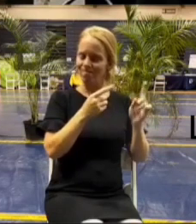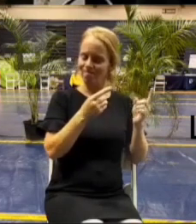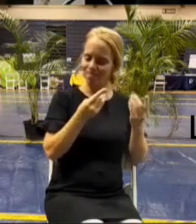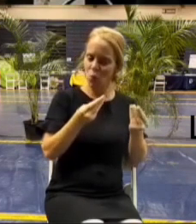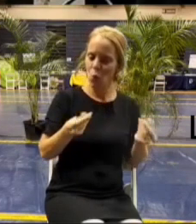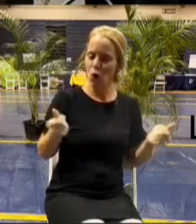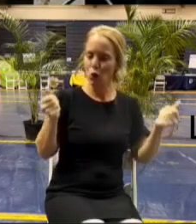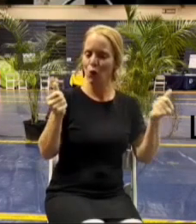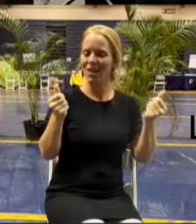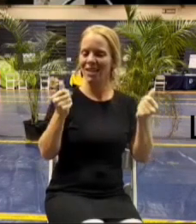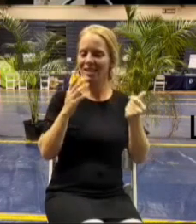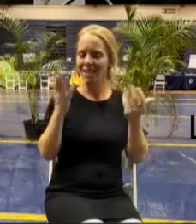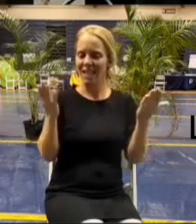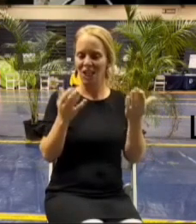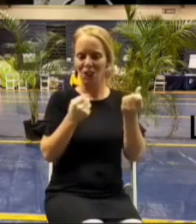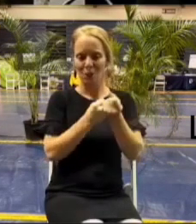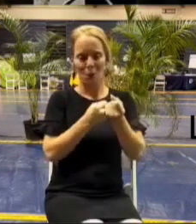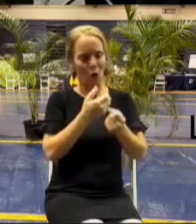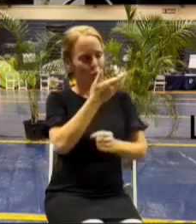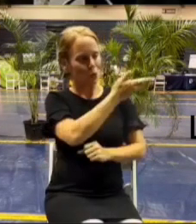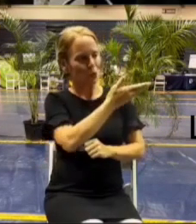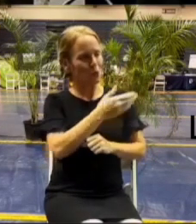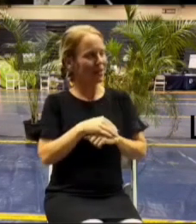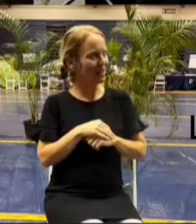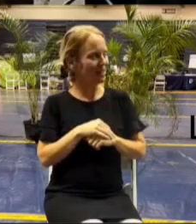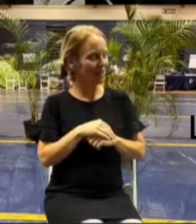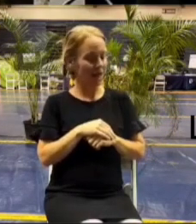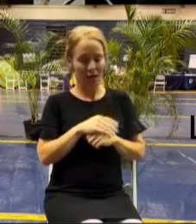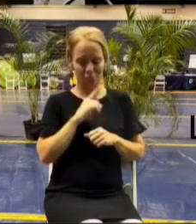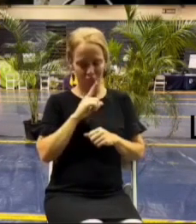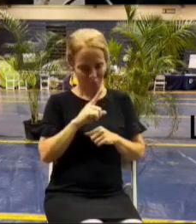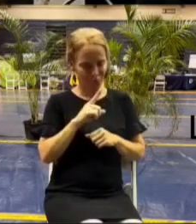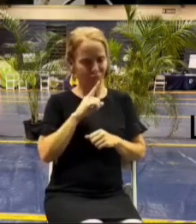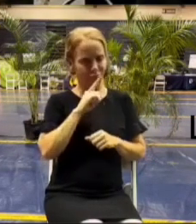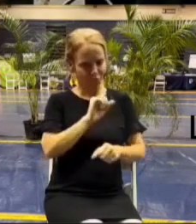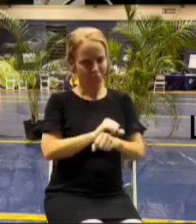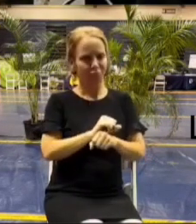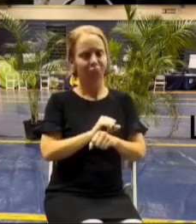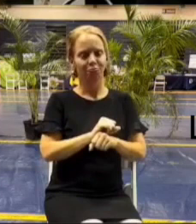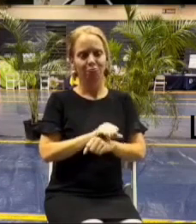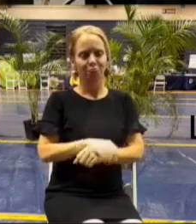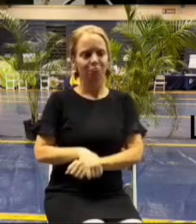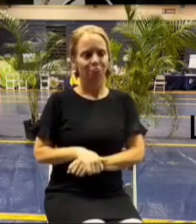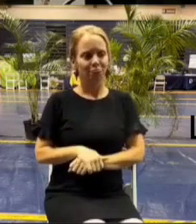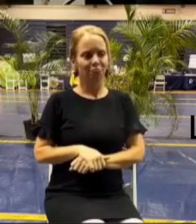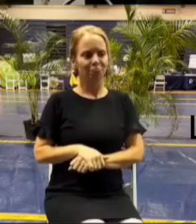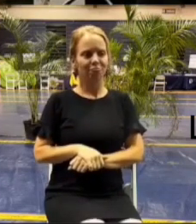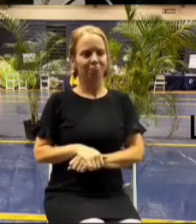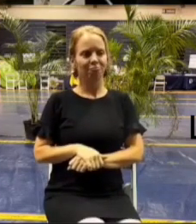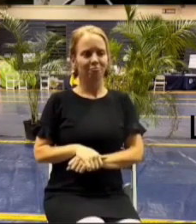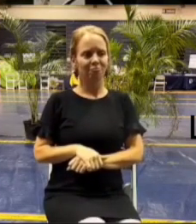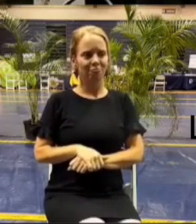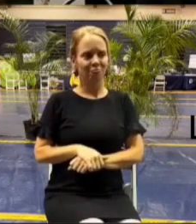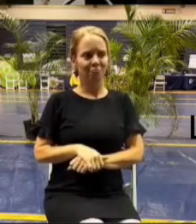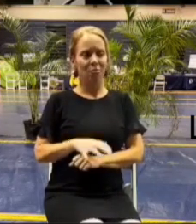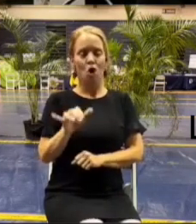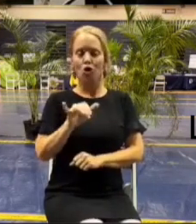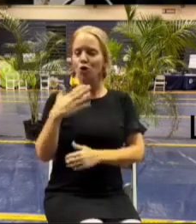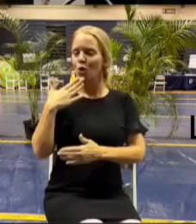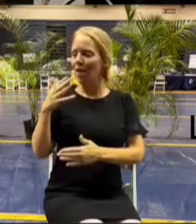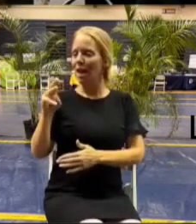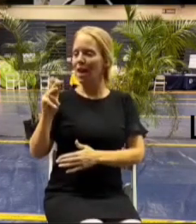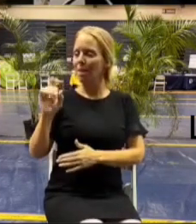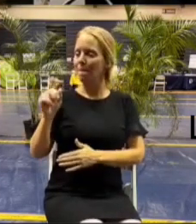i'm i'm here we're here for you uh and i mean that um and i and i just wanted to thank mahina for